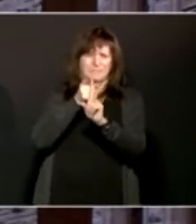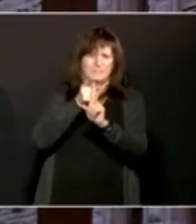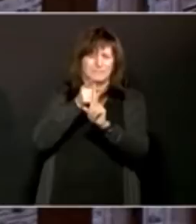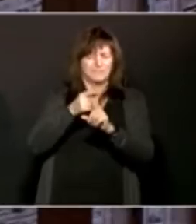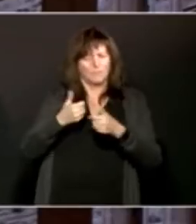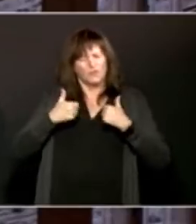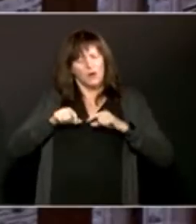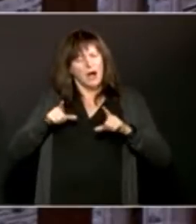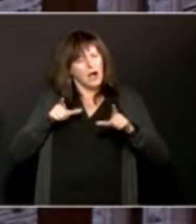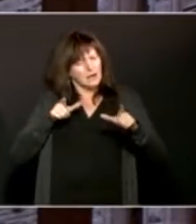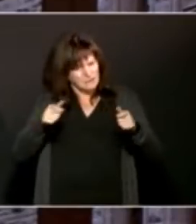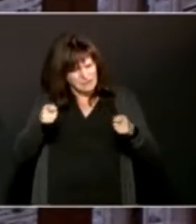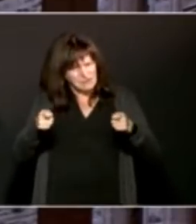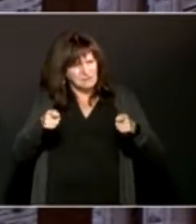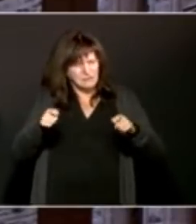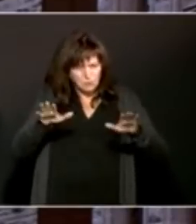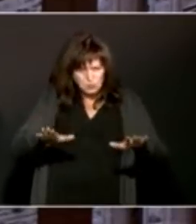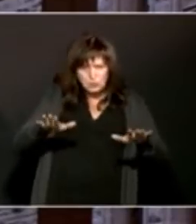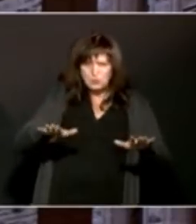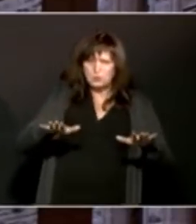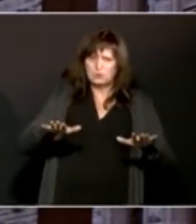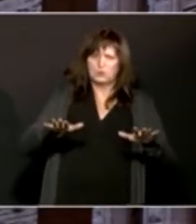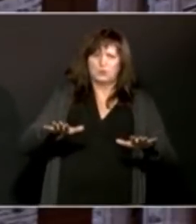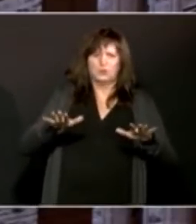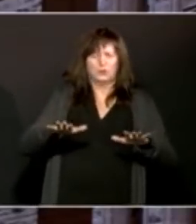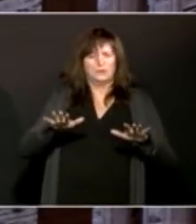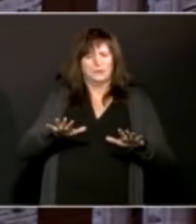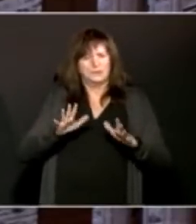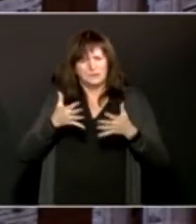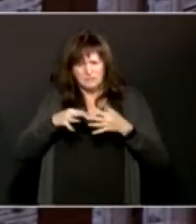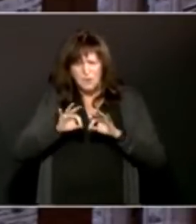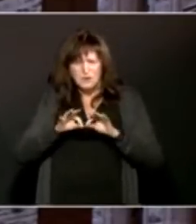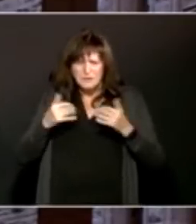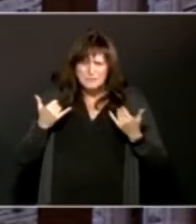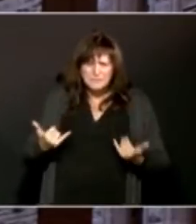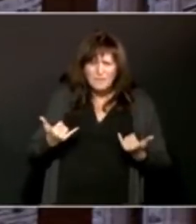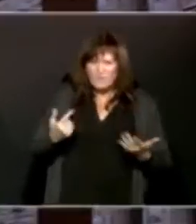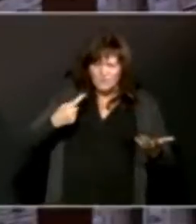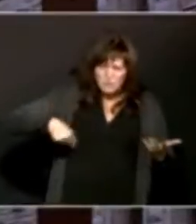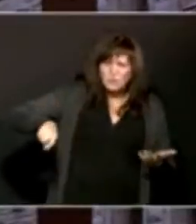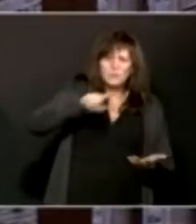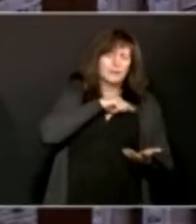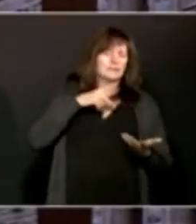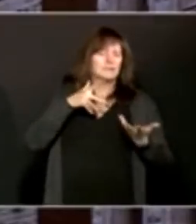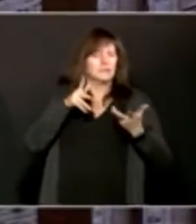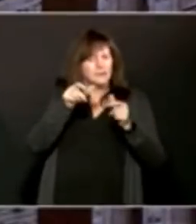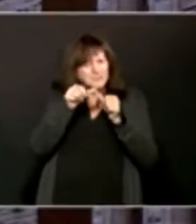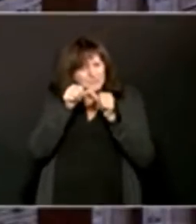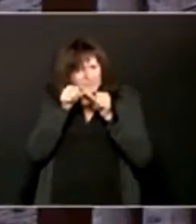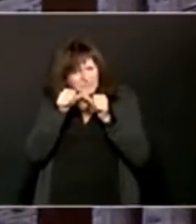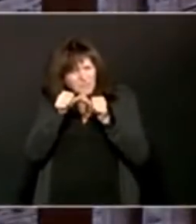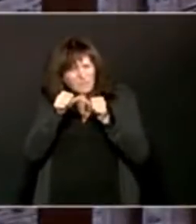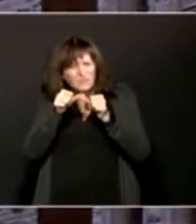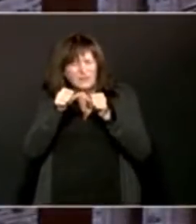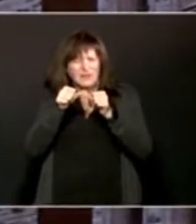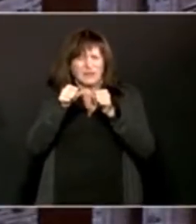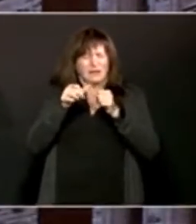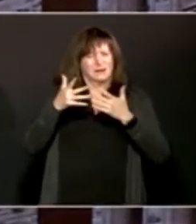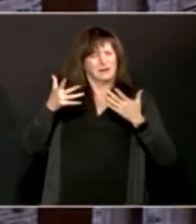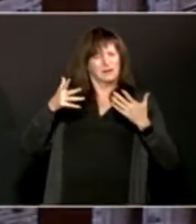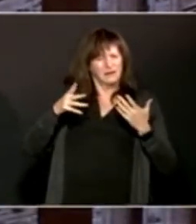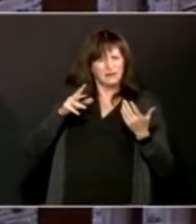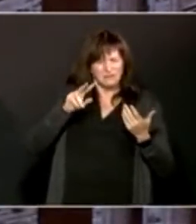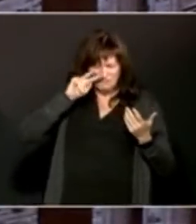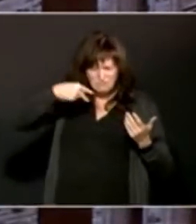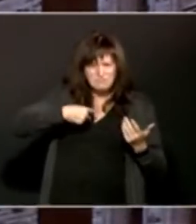thing at this time to make sure that we continue on our personal behavior with the distancing, the